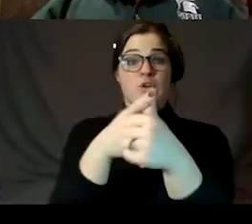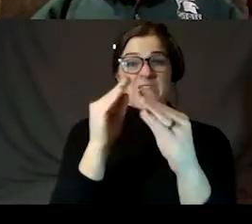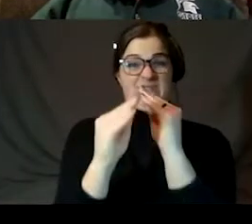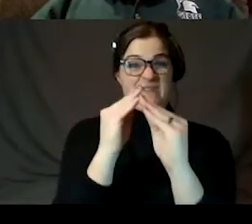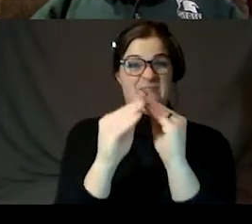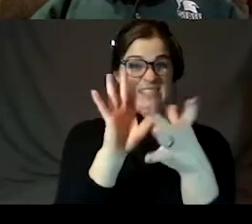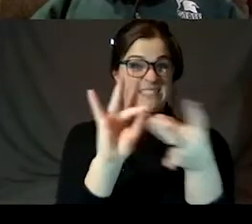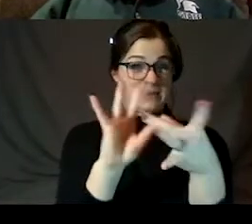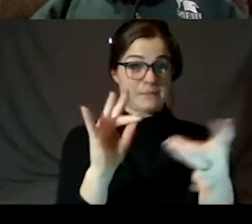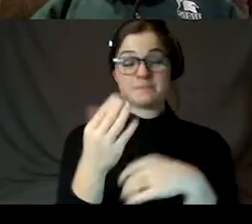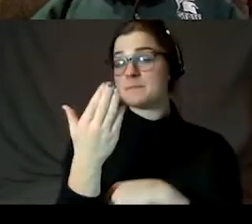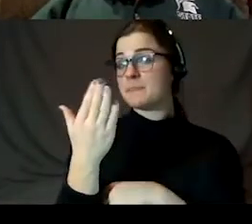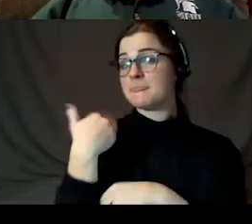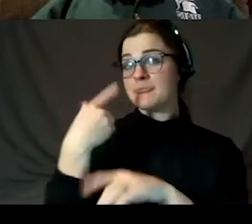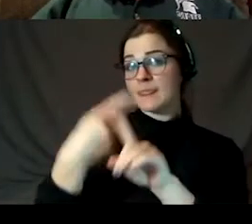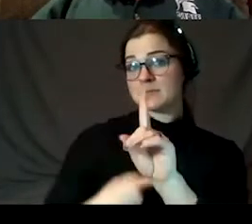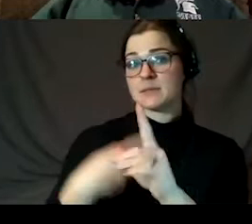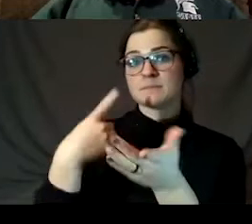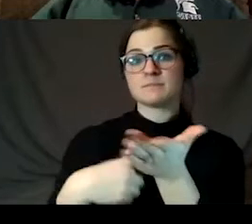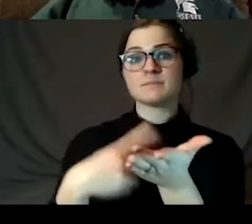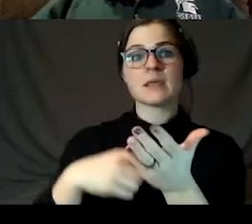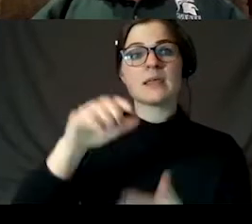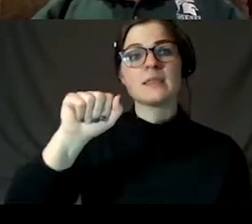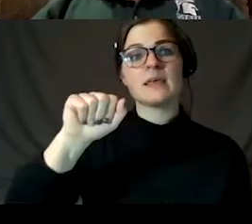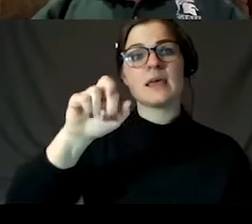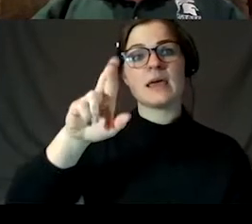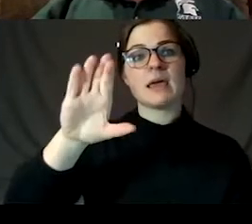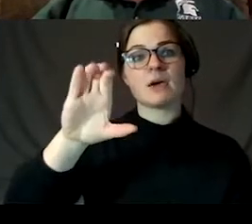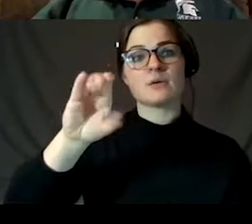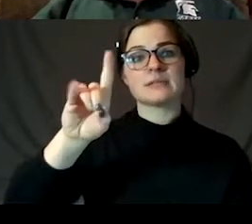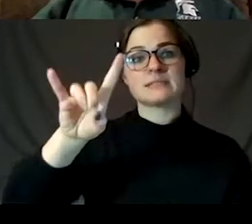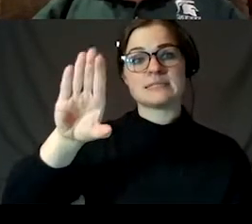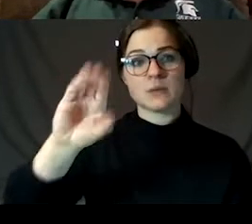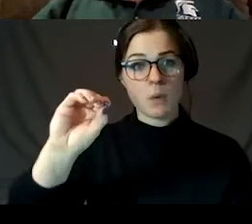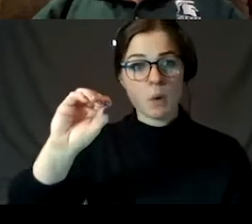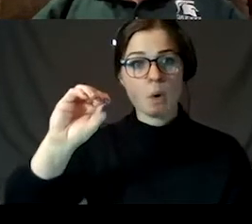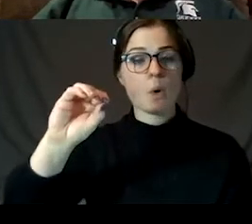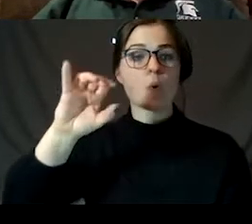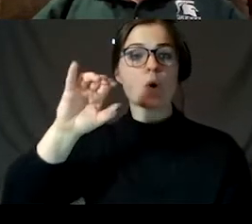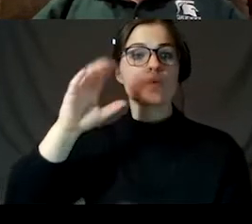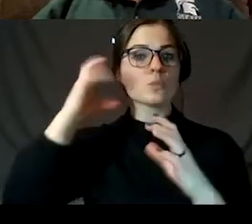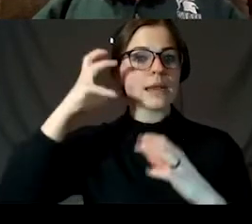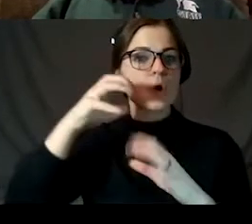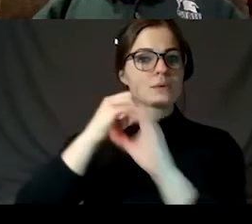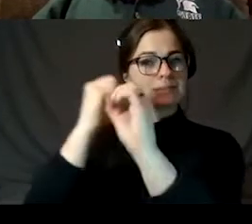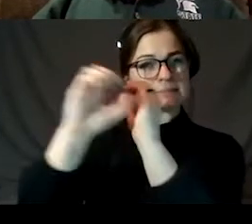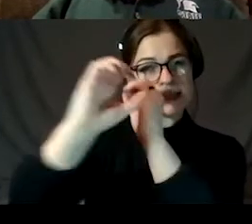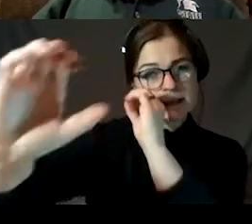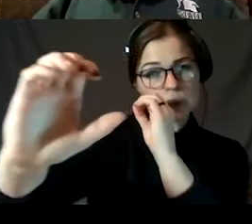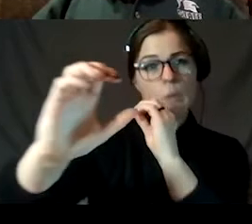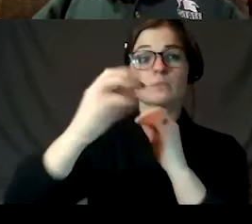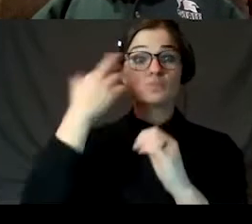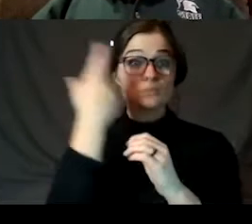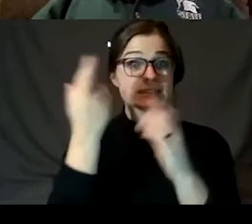last month about the Arecibo radio telescope because it collapsed rather dramatically. I won't be showing that video again. However,